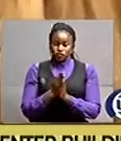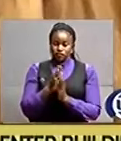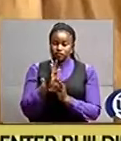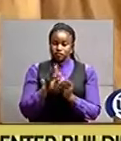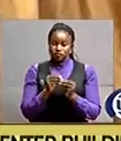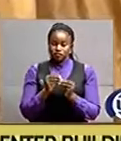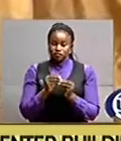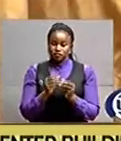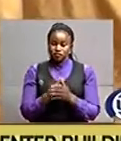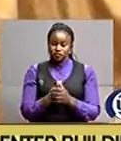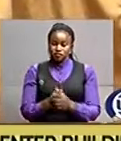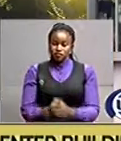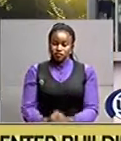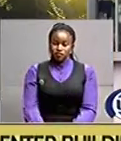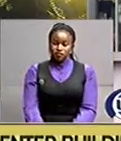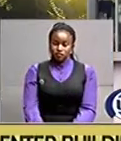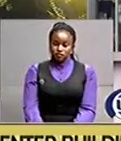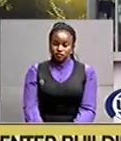reporting